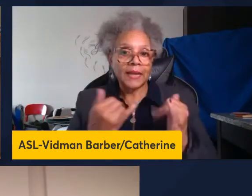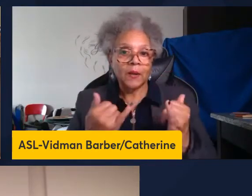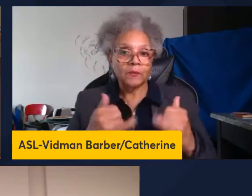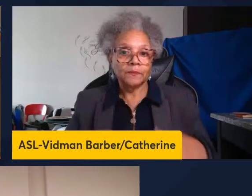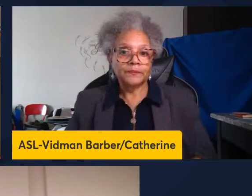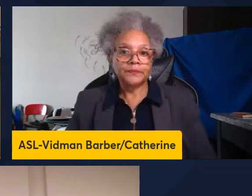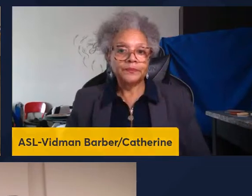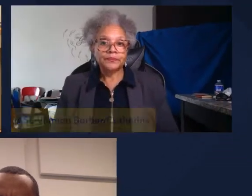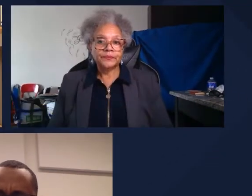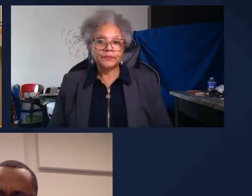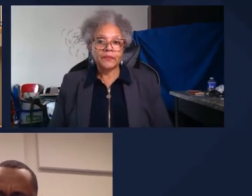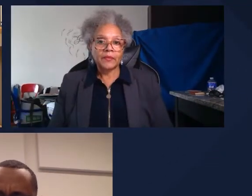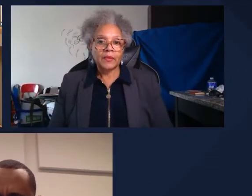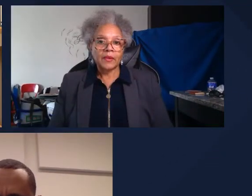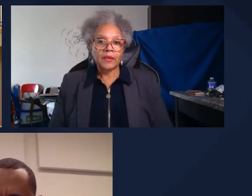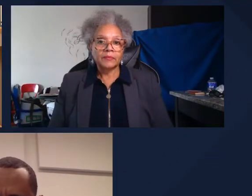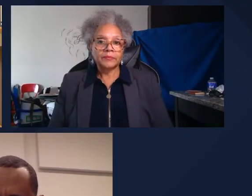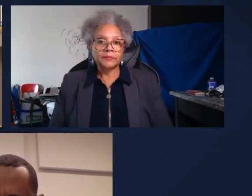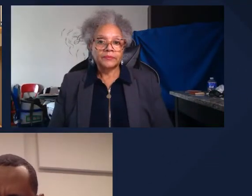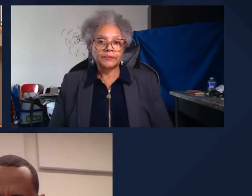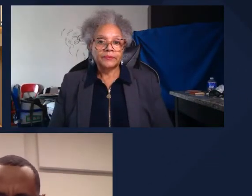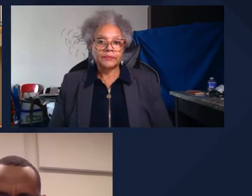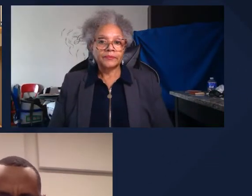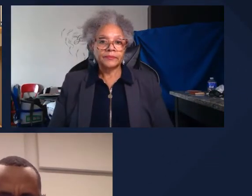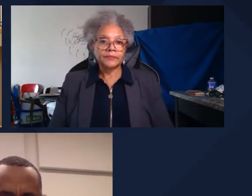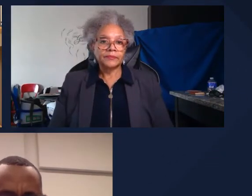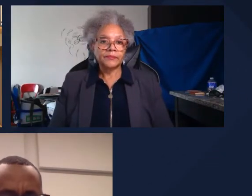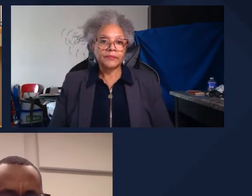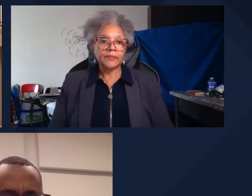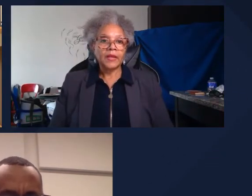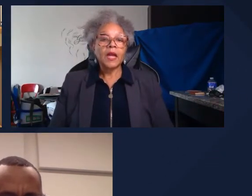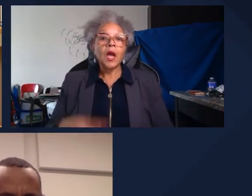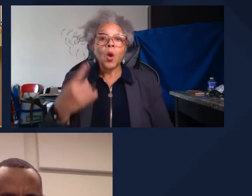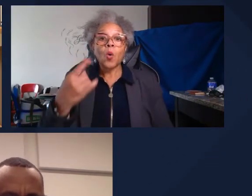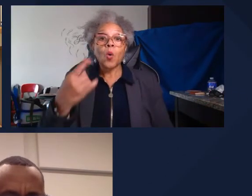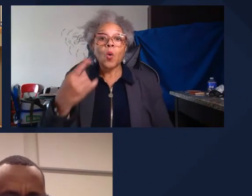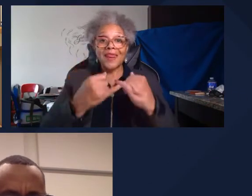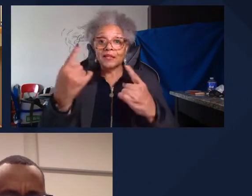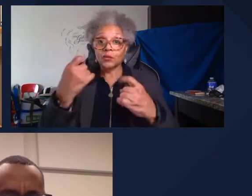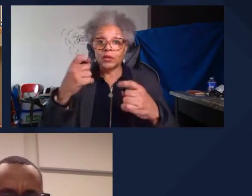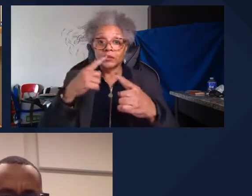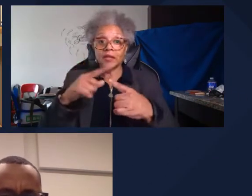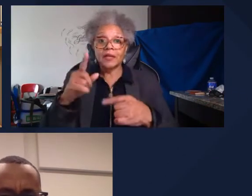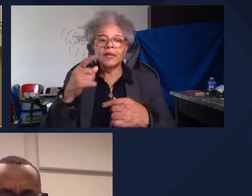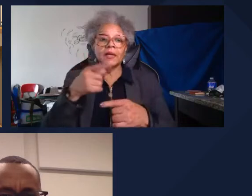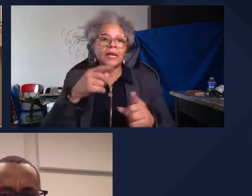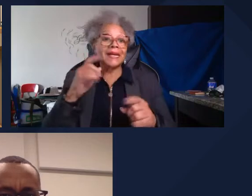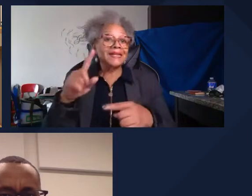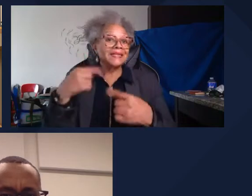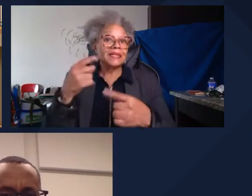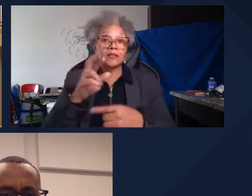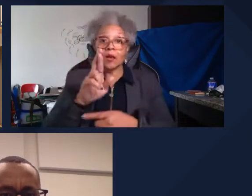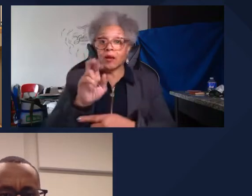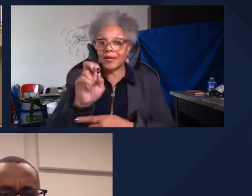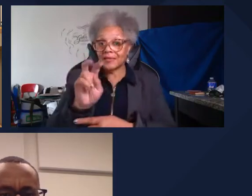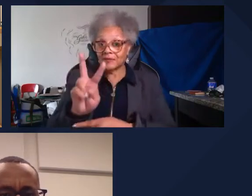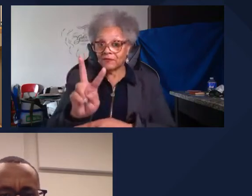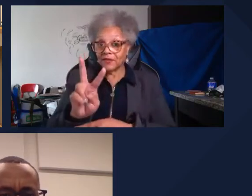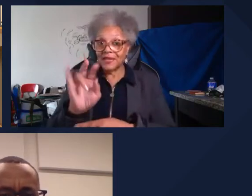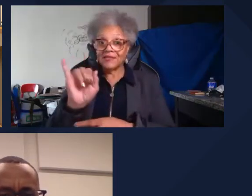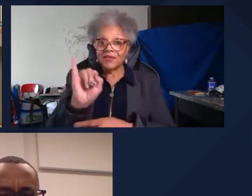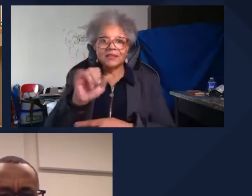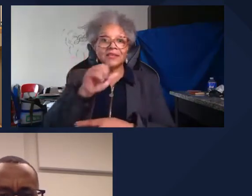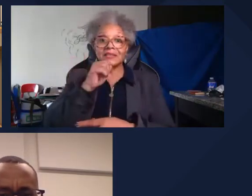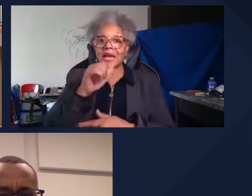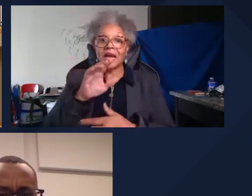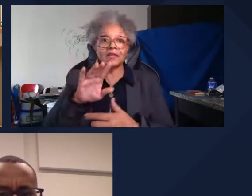okay one last question is from Medina so since RSV infection does not induce strong immunity do we know